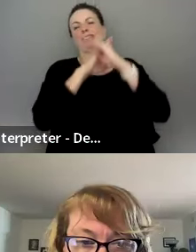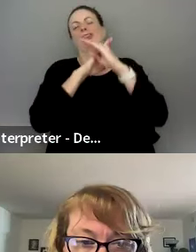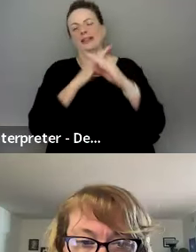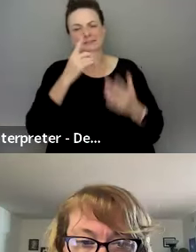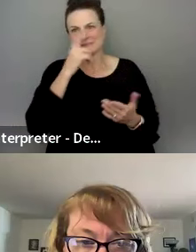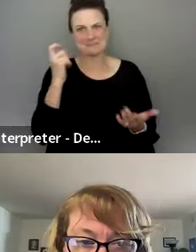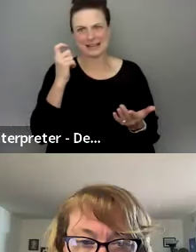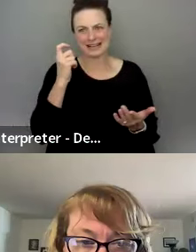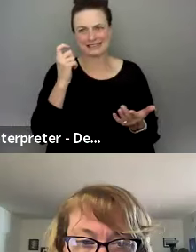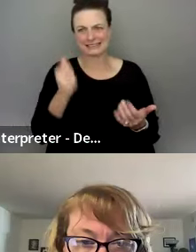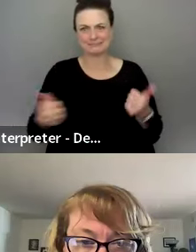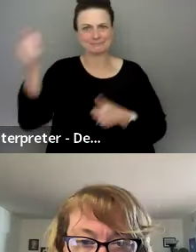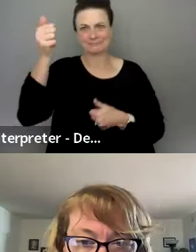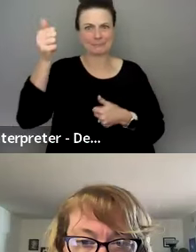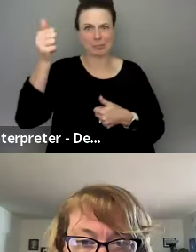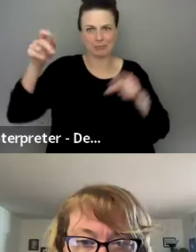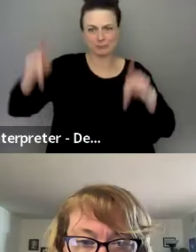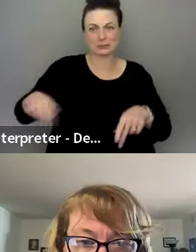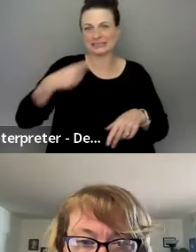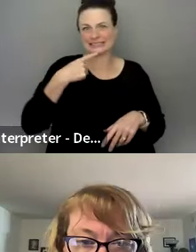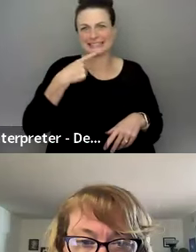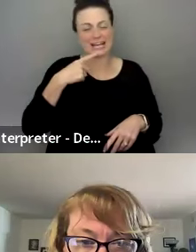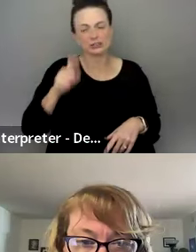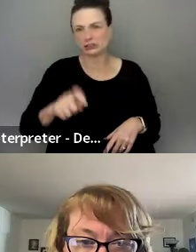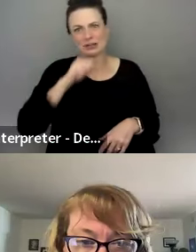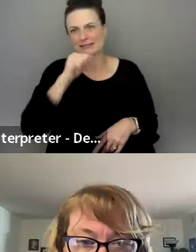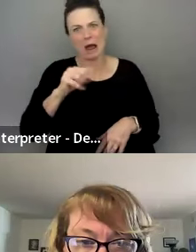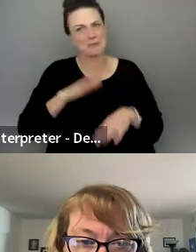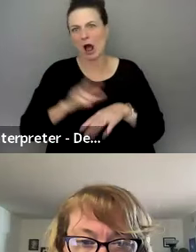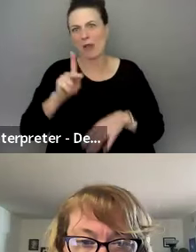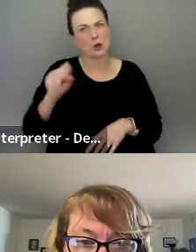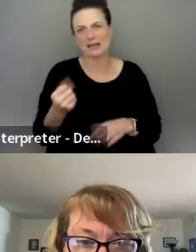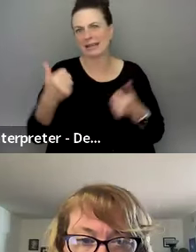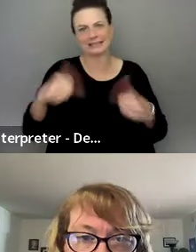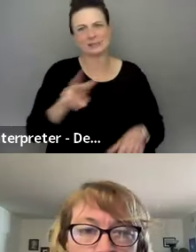the primary reviewer was saying that this should not be on the Kubernetes website.